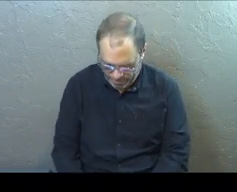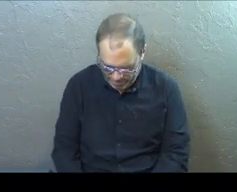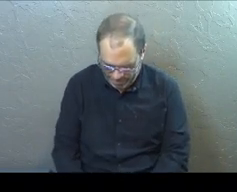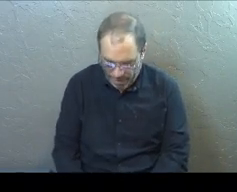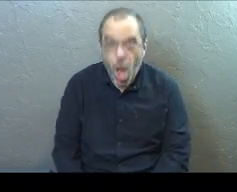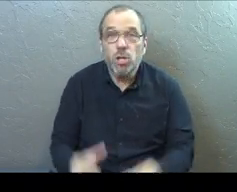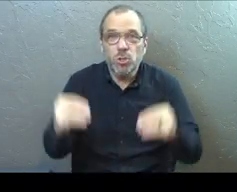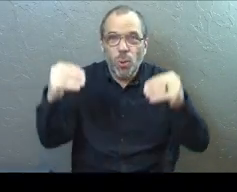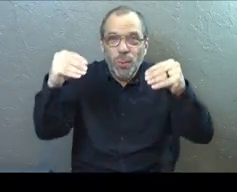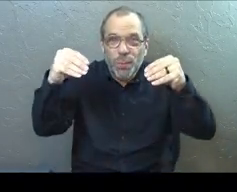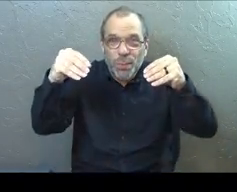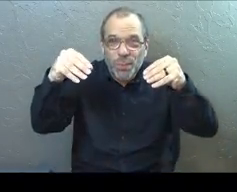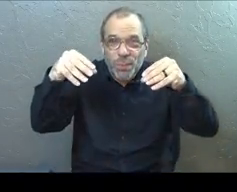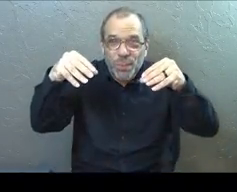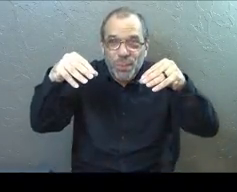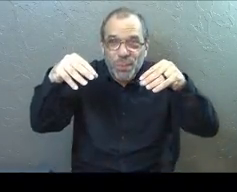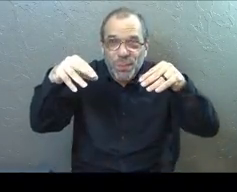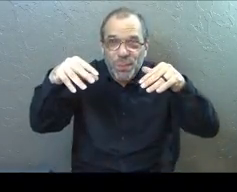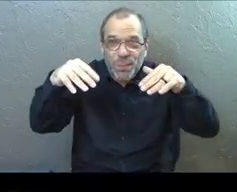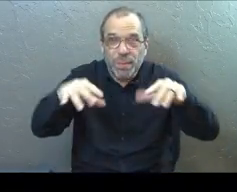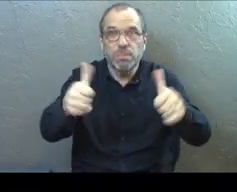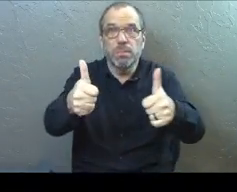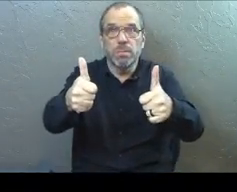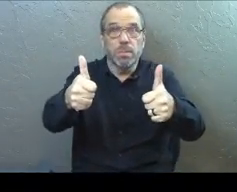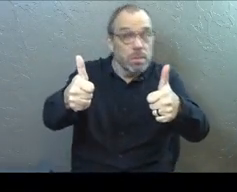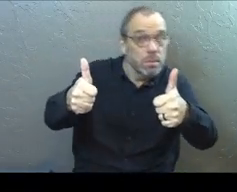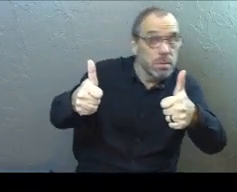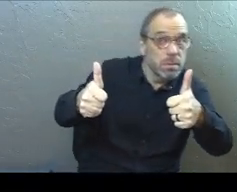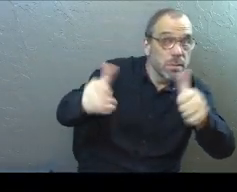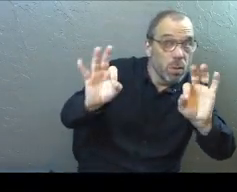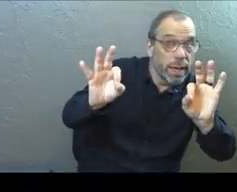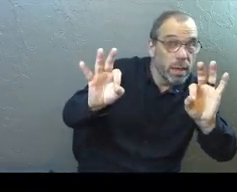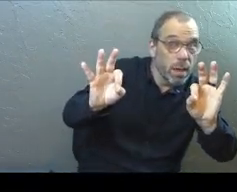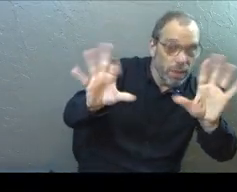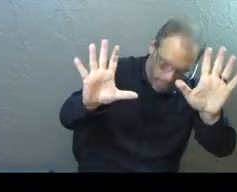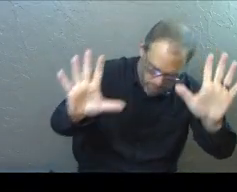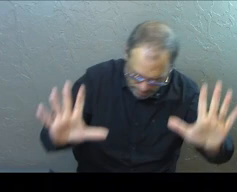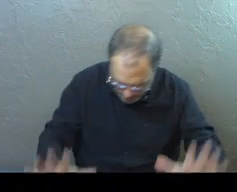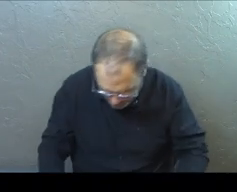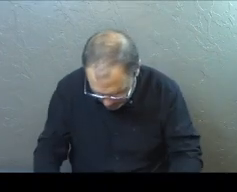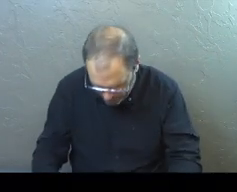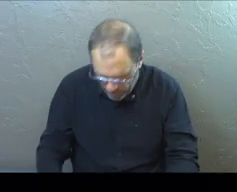We'll do it slowly. There we go. Are we okay? Great. Good, good, good.